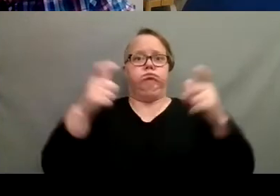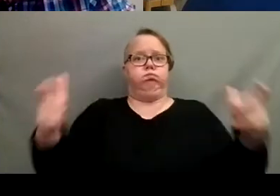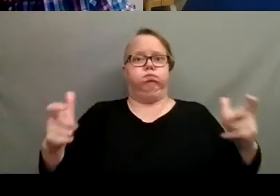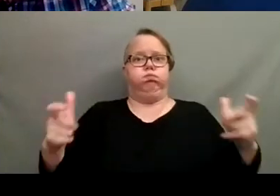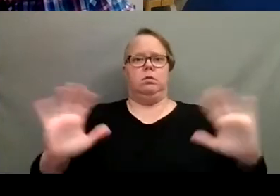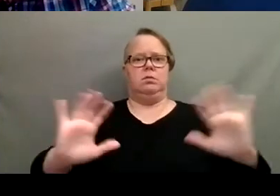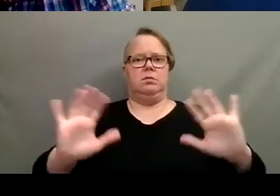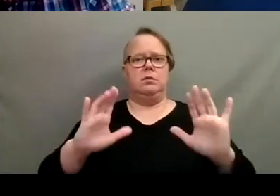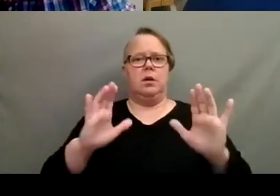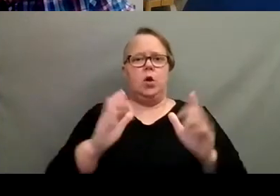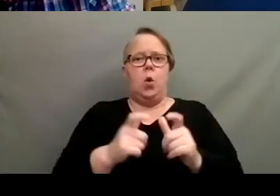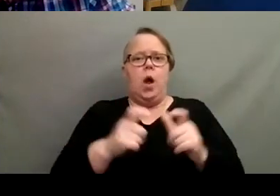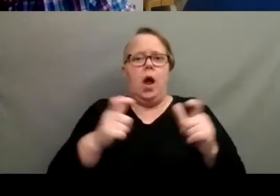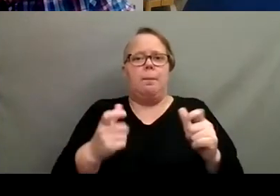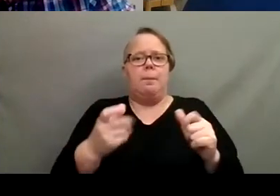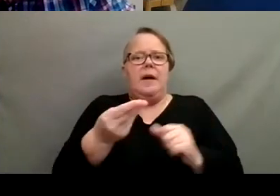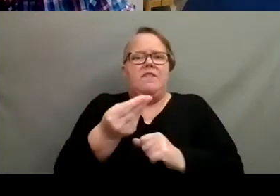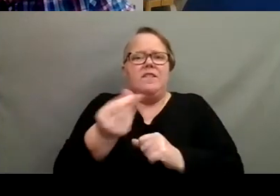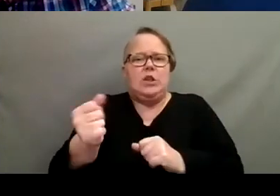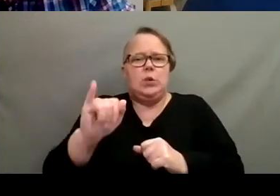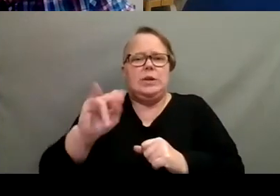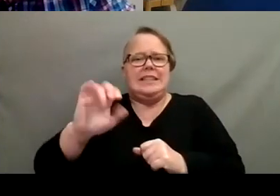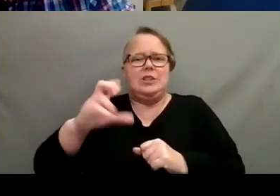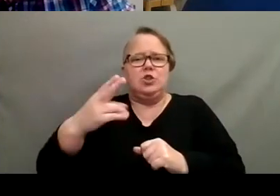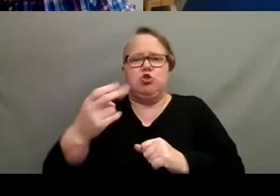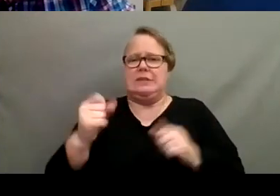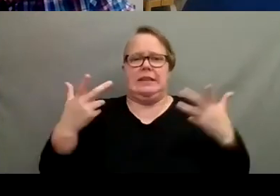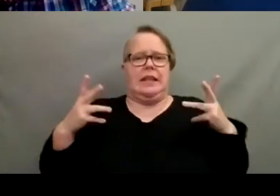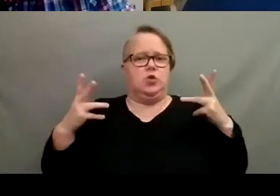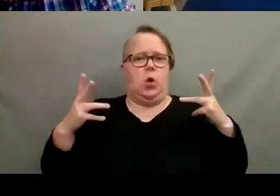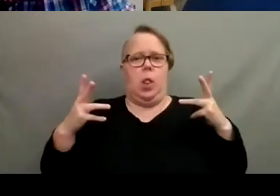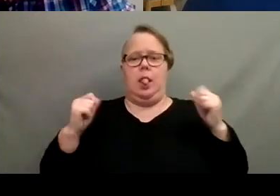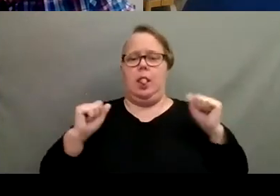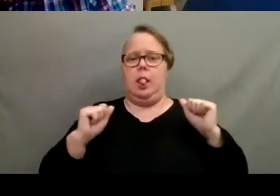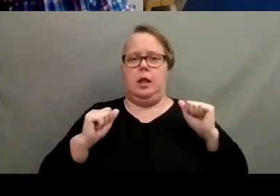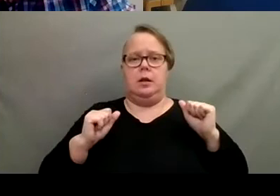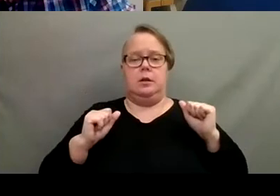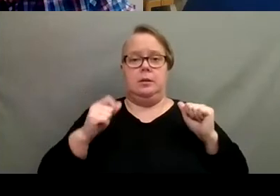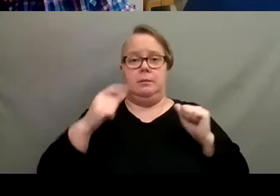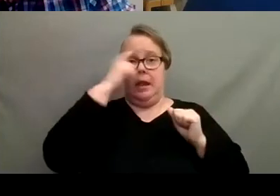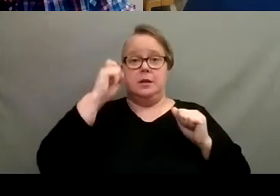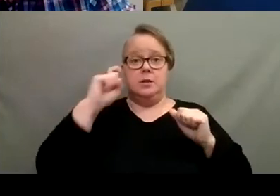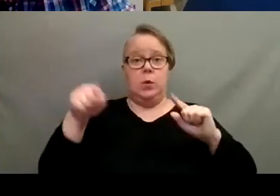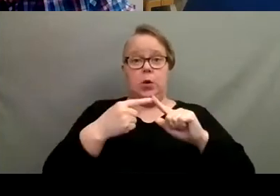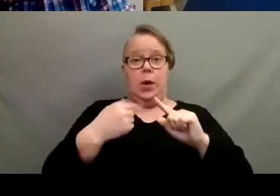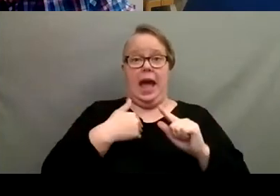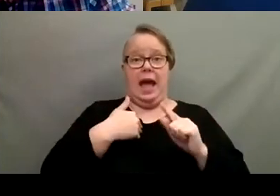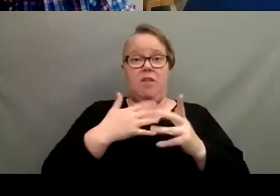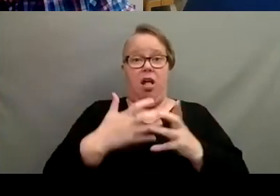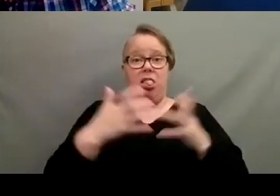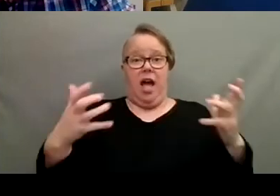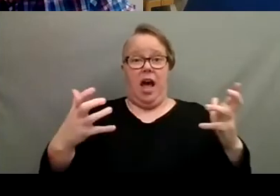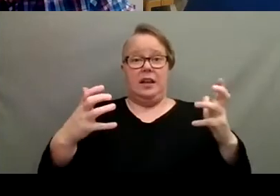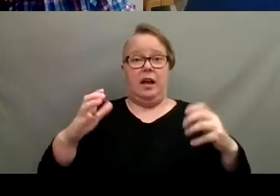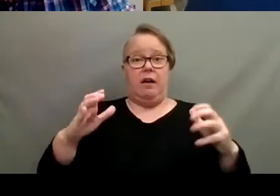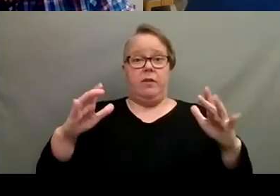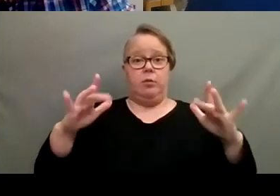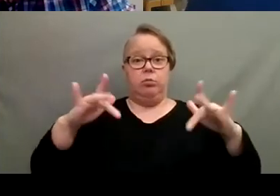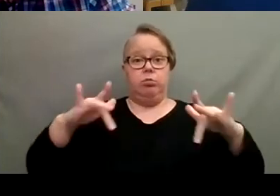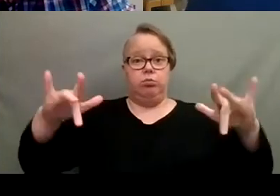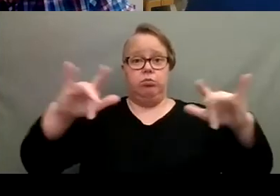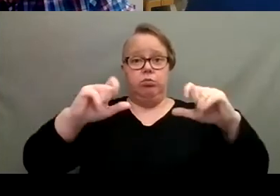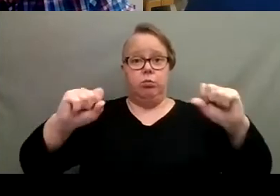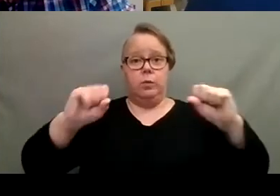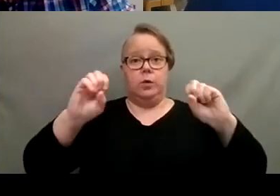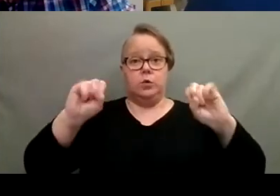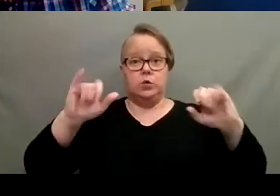up a couple of inches in pot size because when you have a lot of bare soil that doesn't